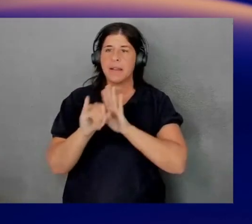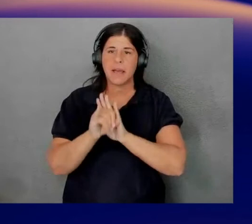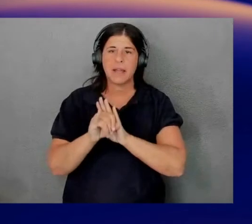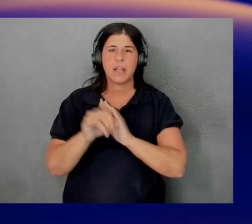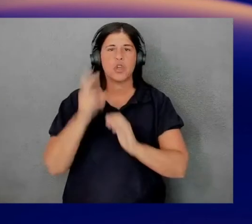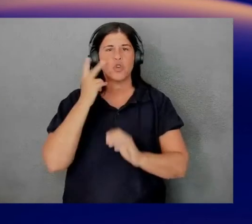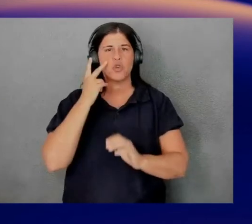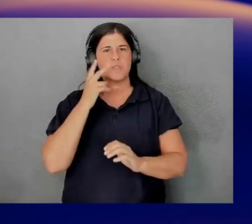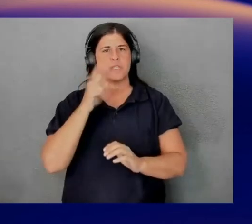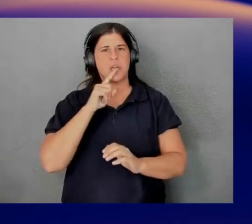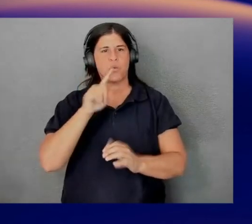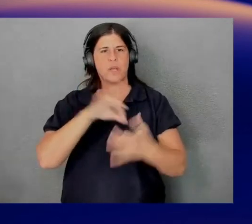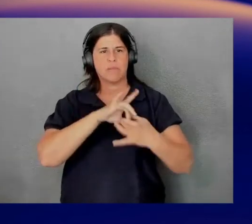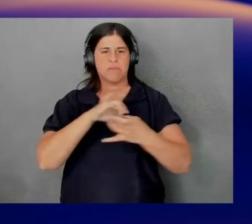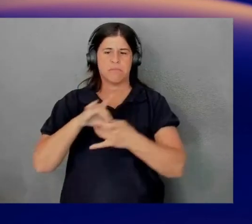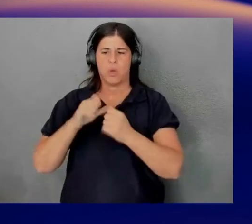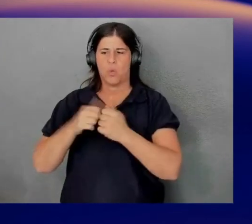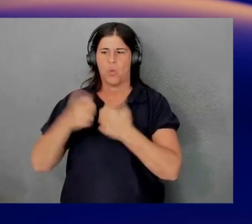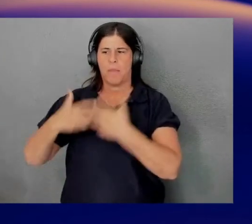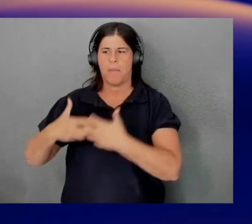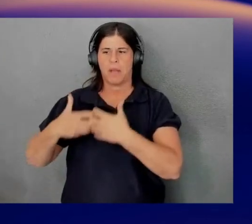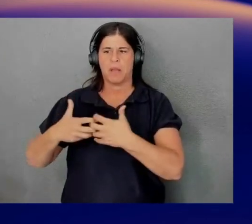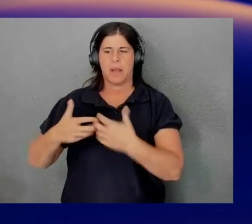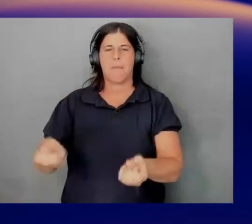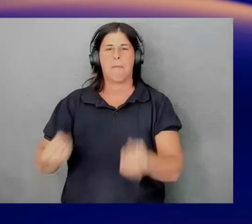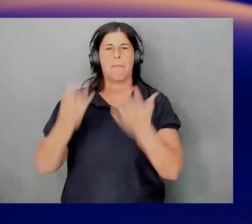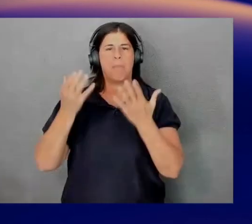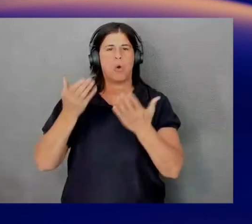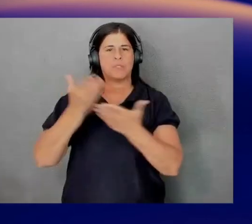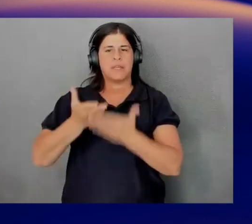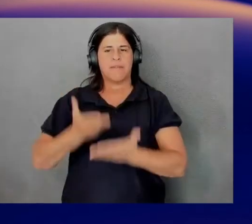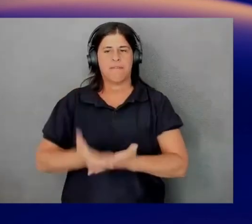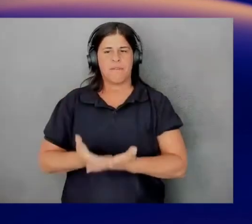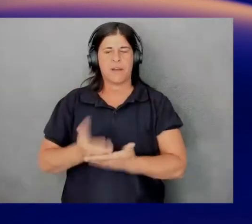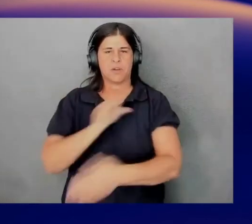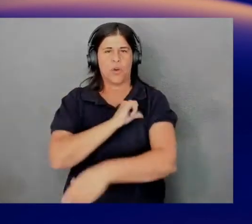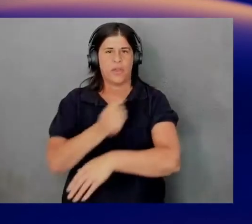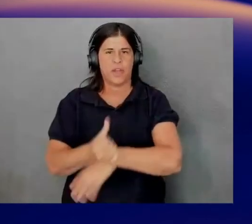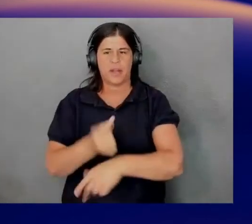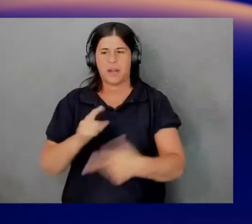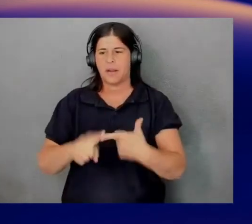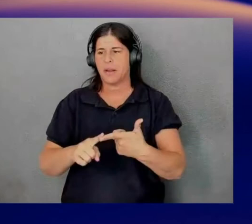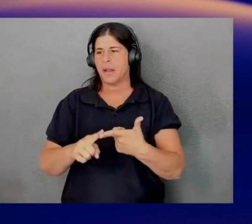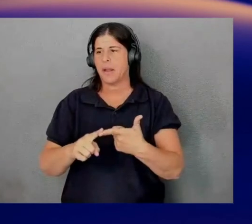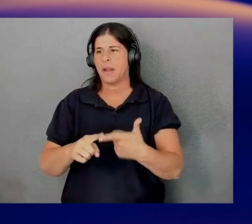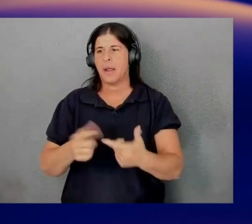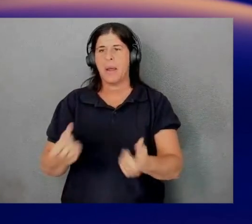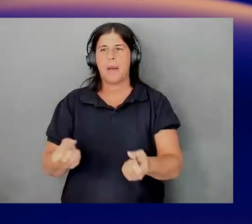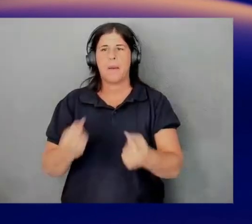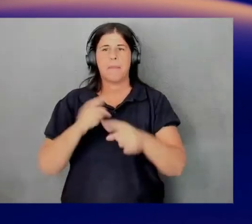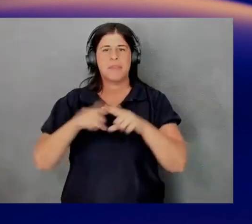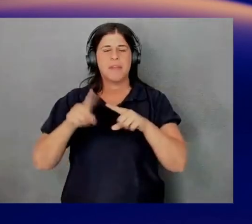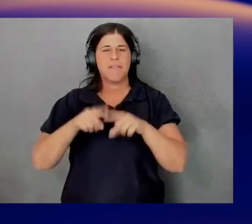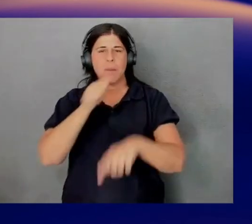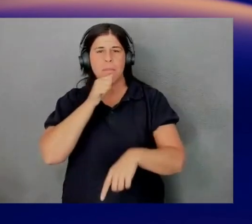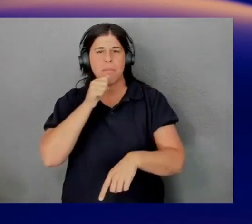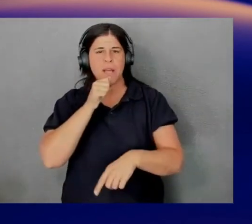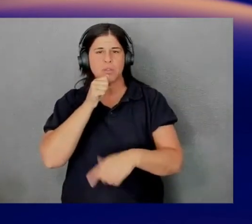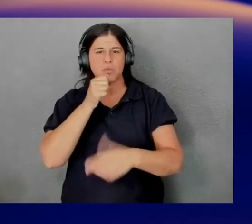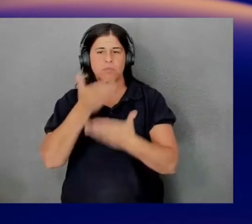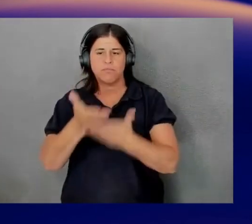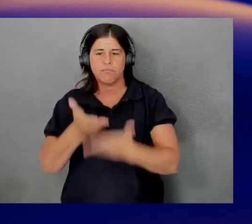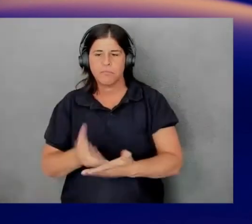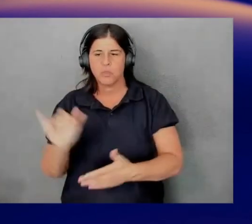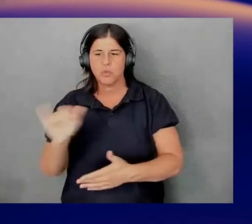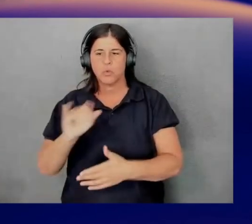mechanisms. Yeah. It talks about multi-factor authentication, having a minimum password length, and Trusted Advisor, we just saw that it shows as a red